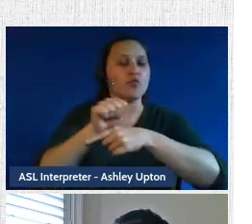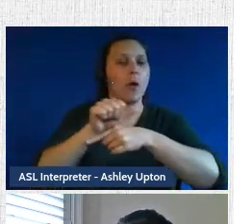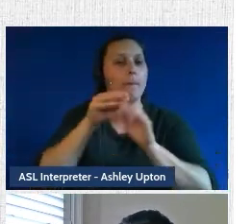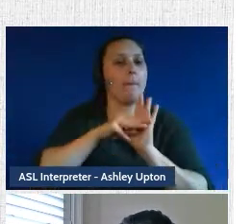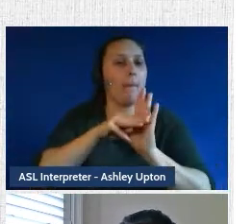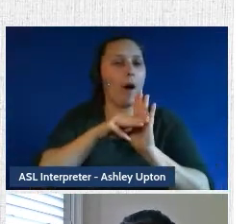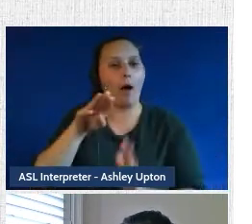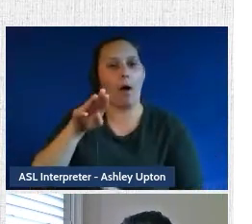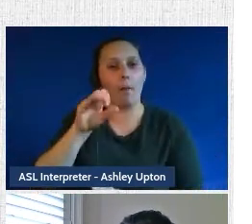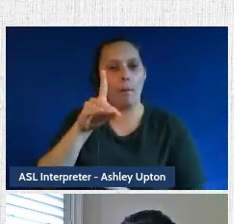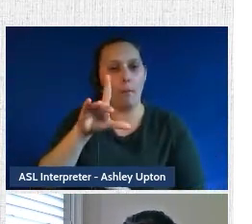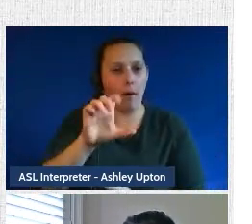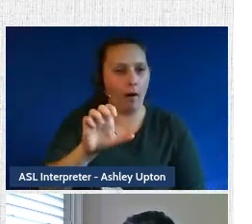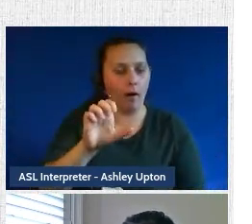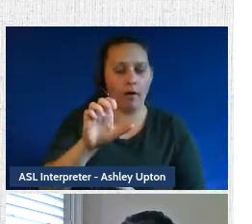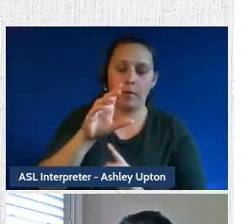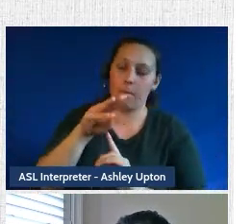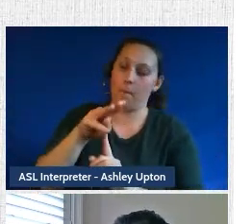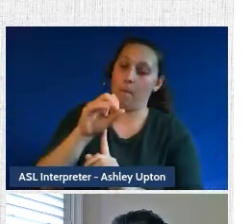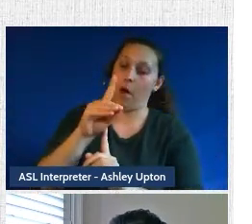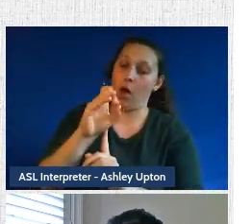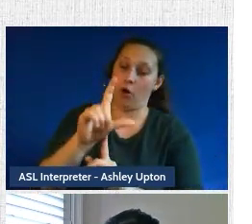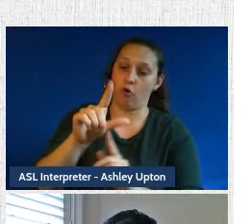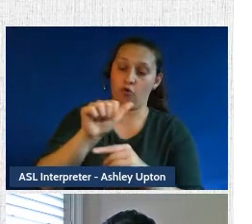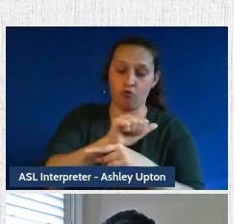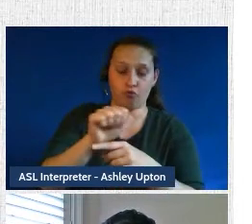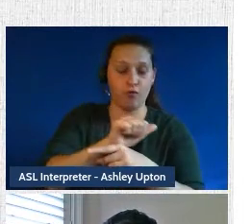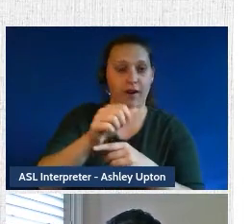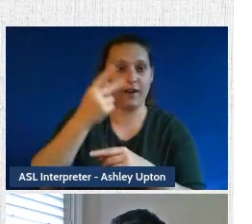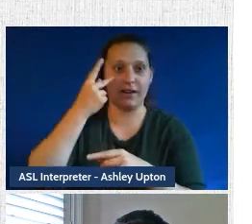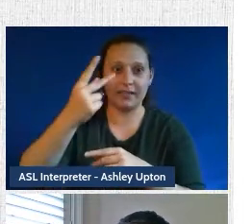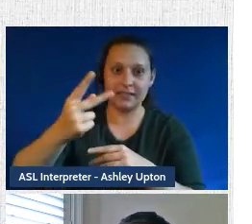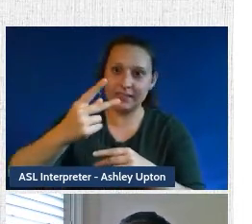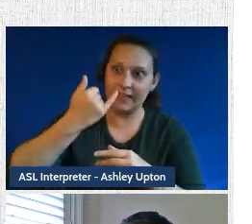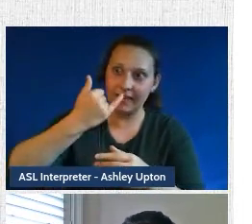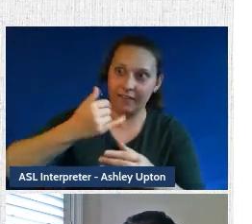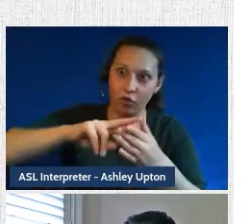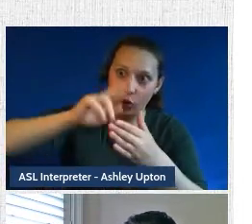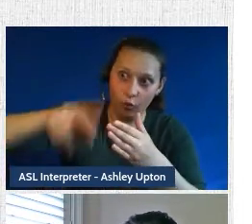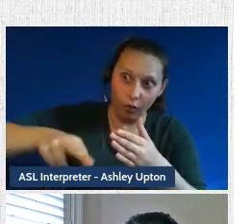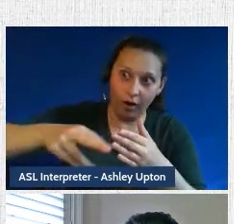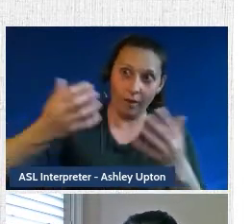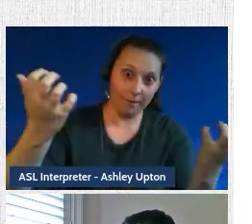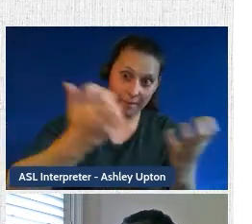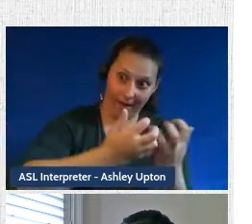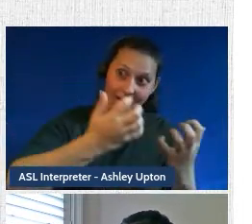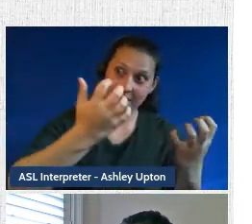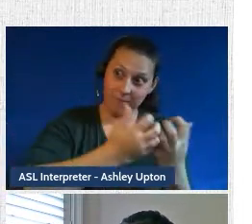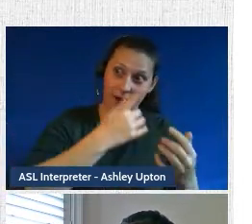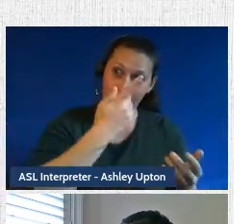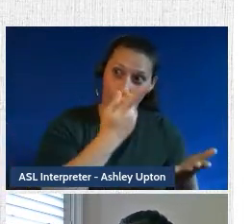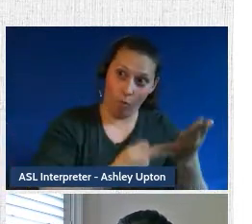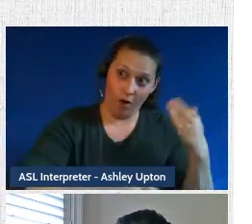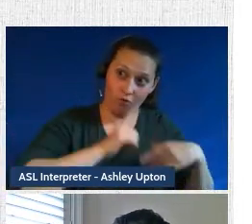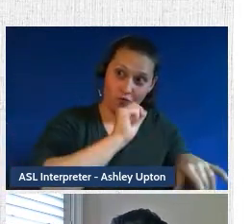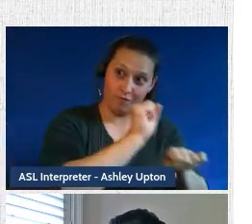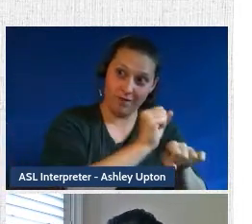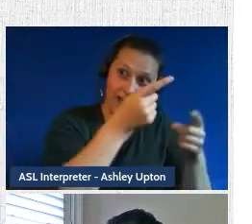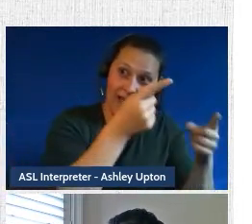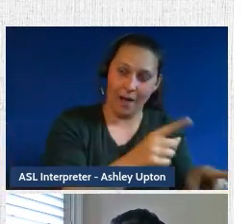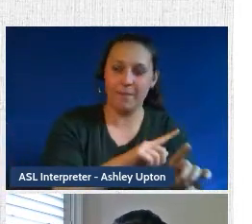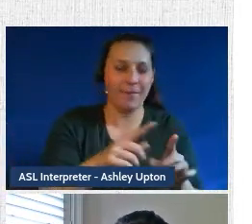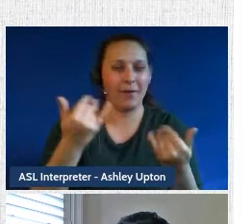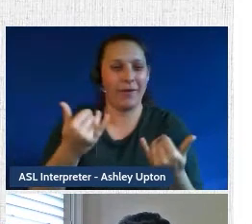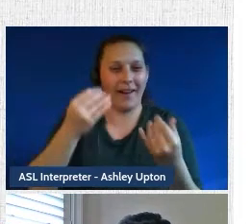will eventually output the right result 999 times out of 1000. And so to do that, we need data. And of course, data is not readily available.